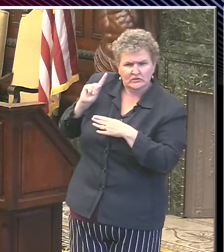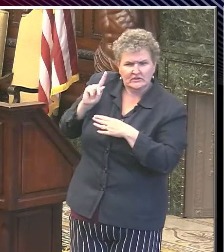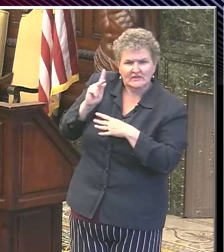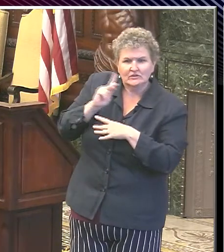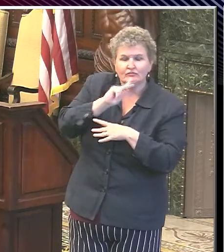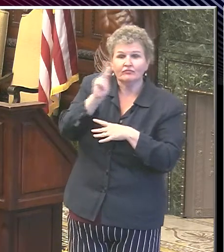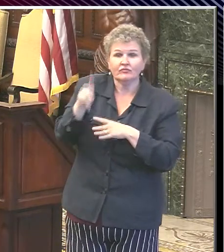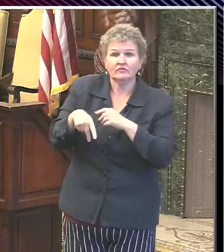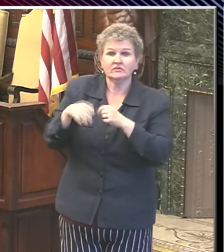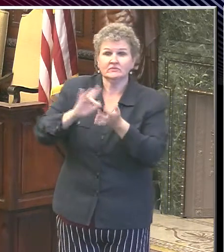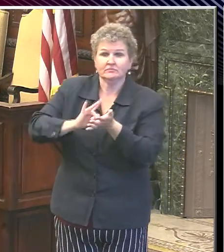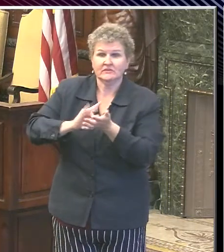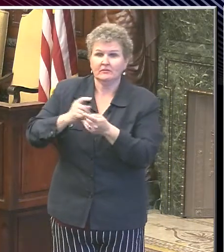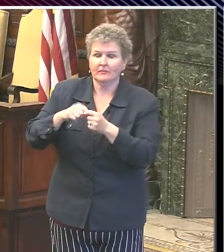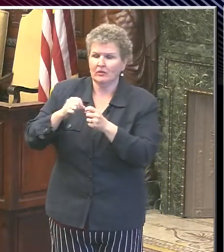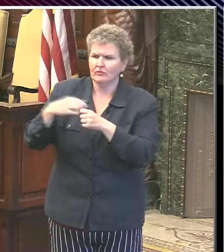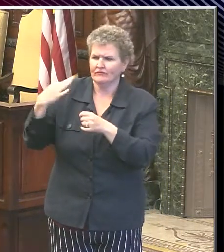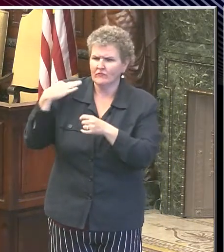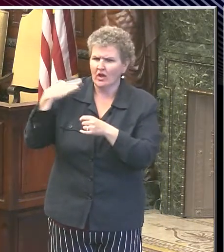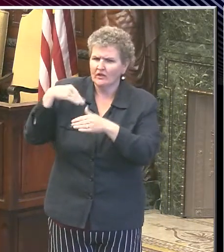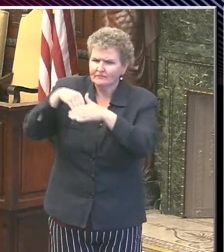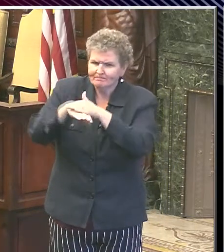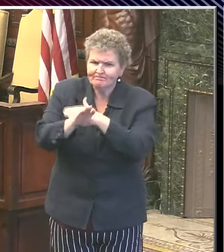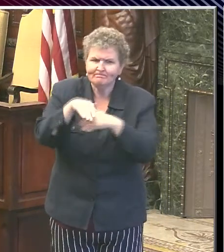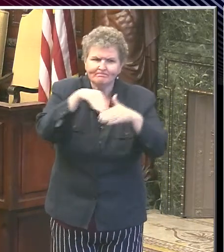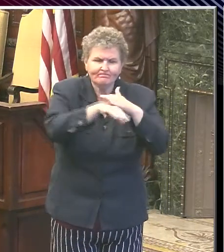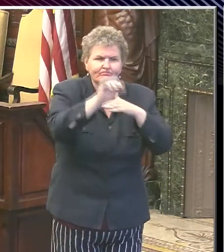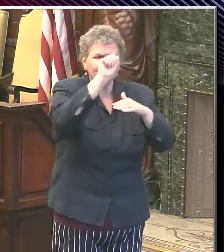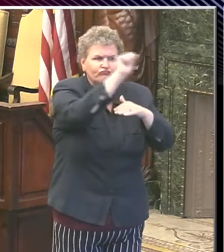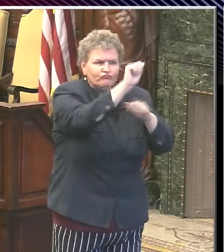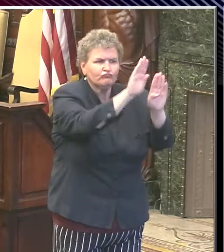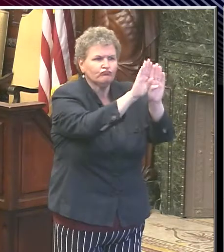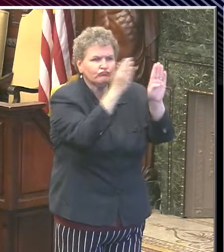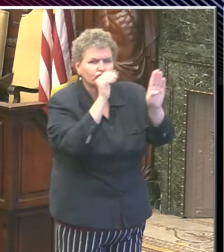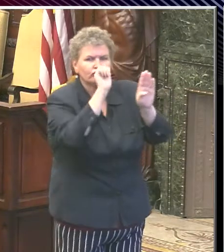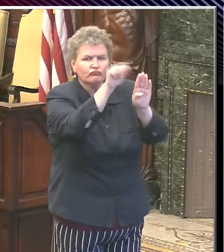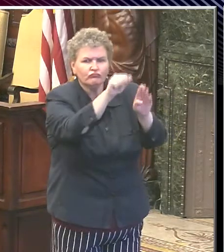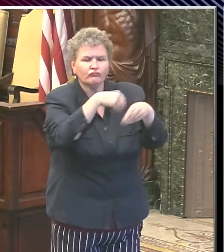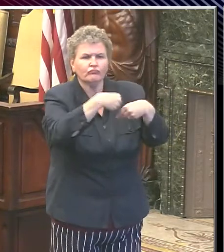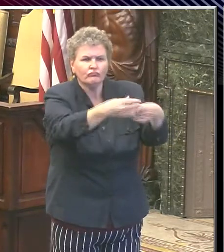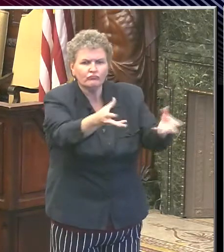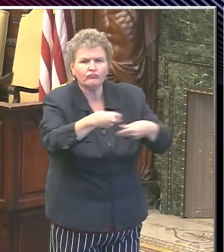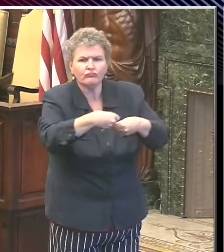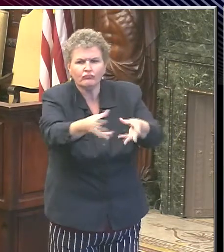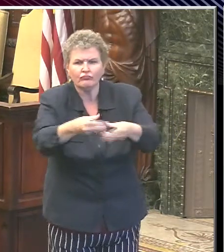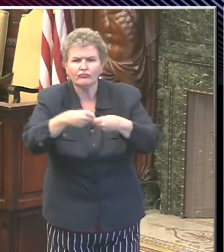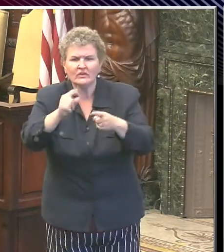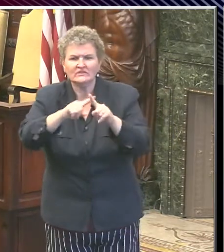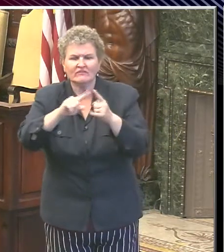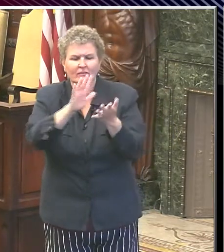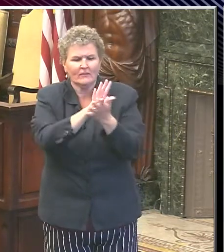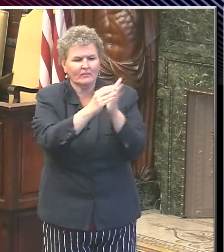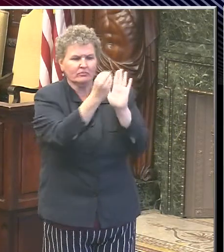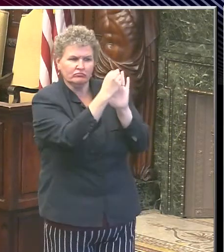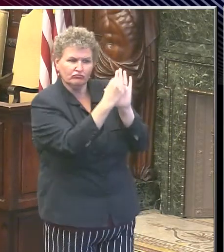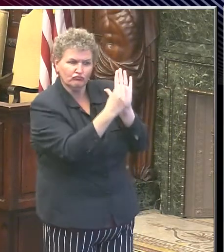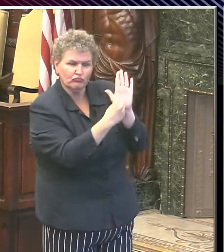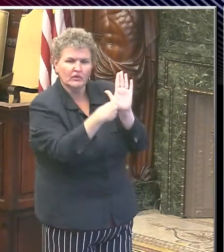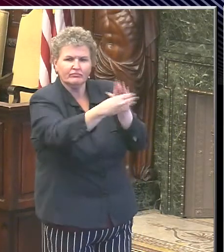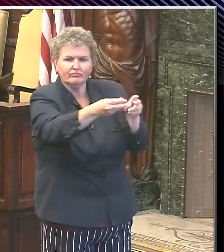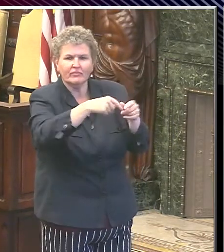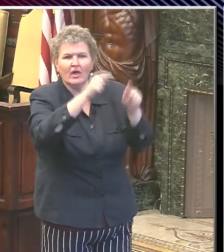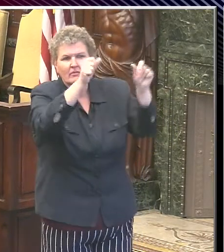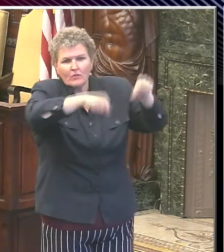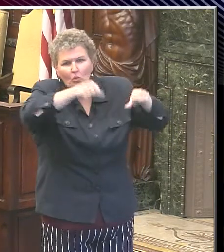volunteers were going to businesses door-to-door to pass out flyers with our safety standards, our safety checklist, and also posters that